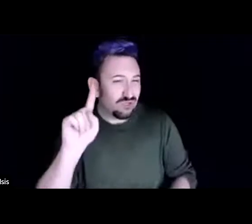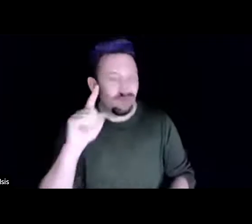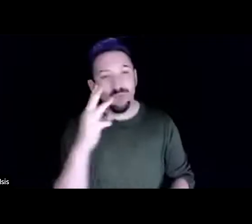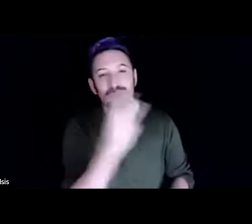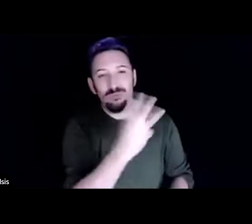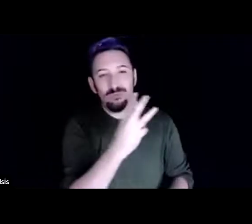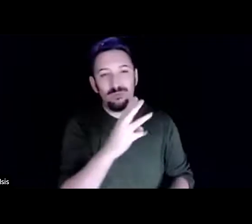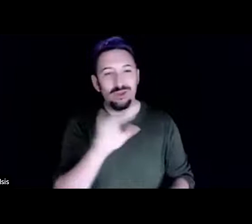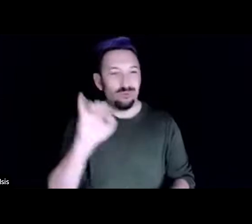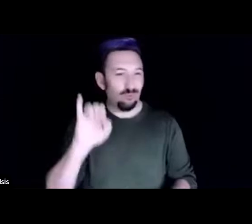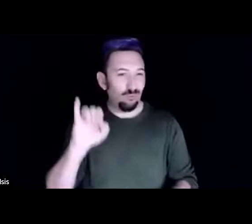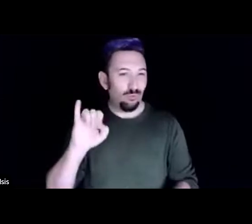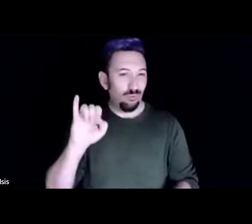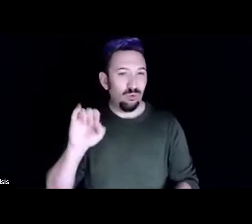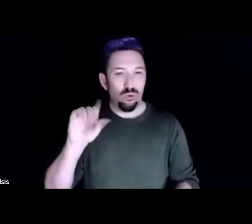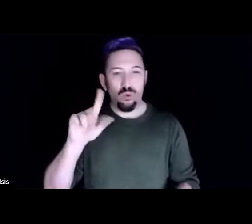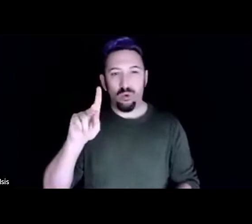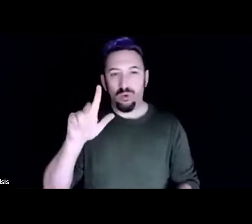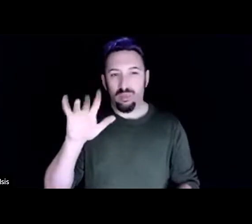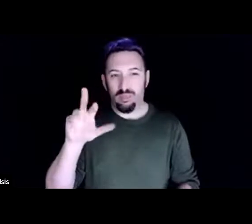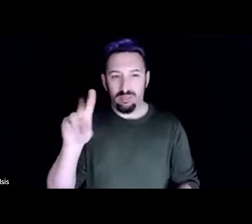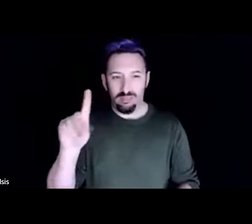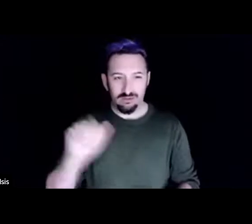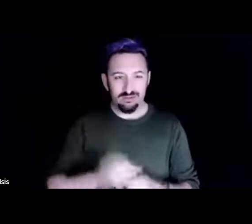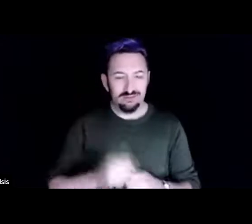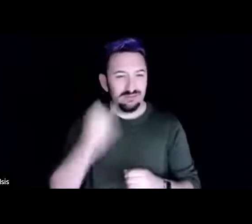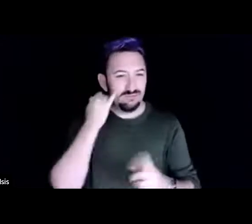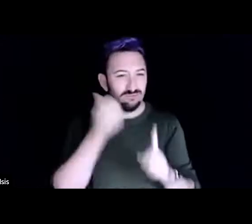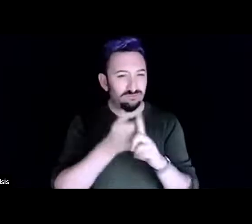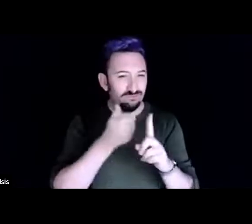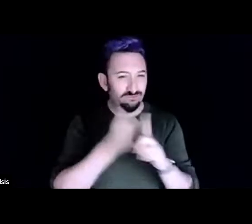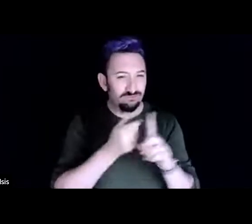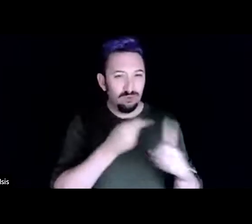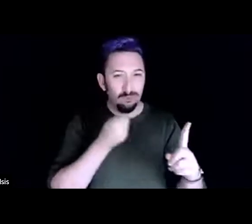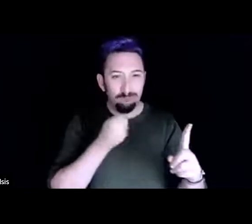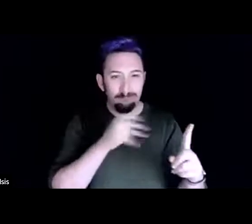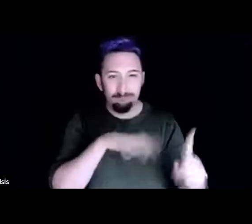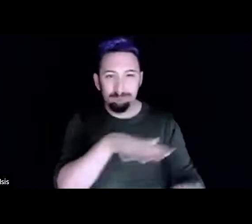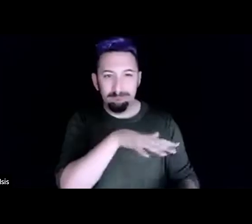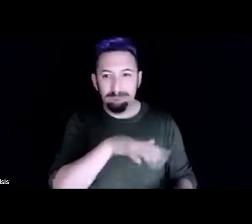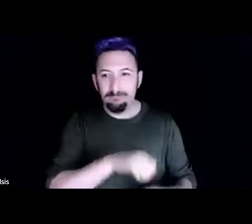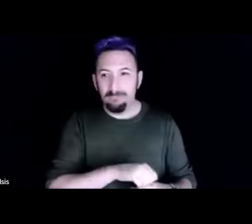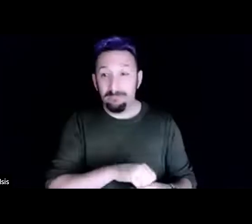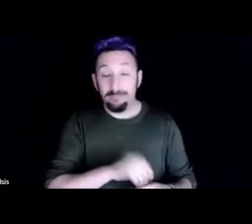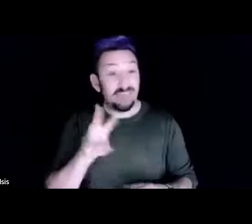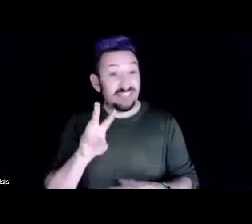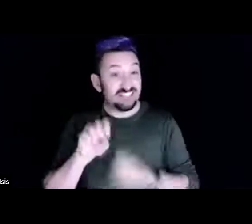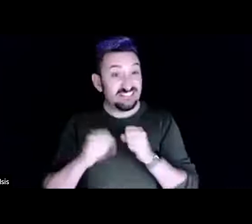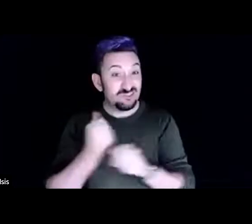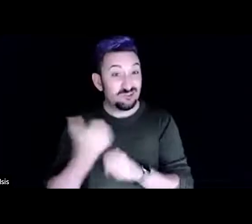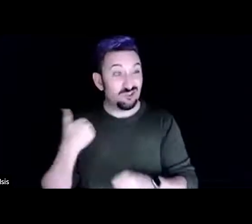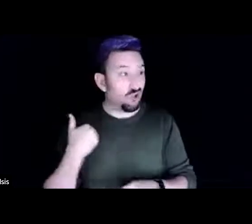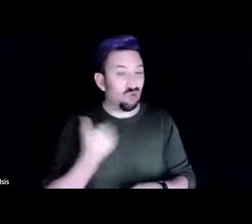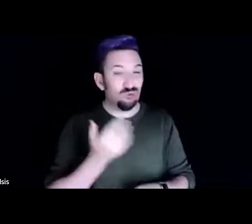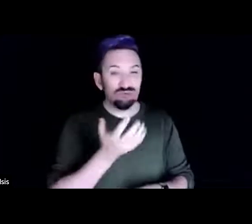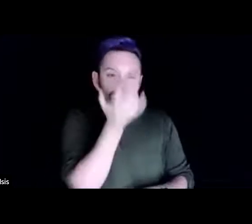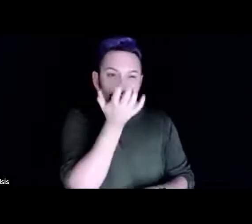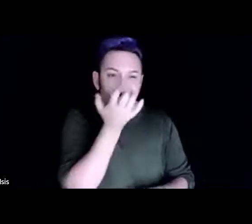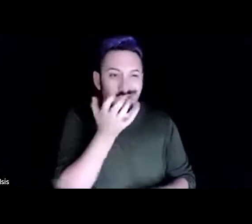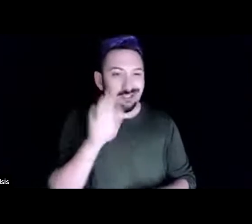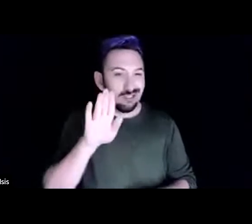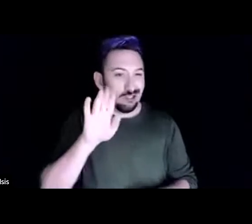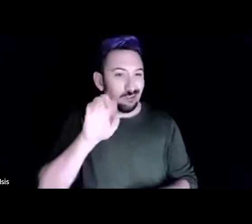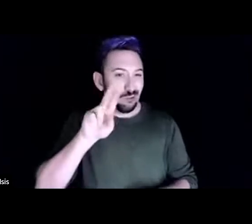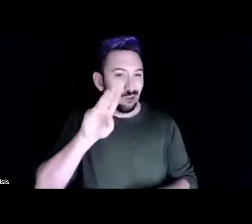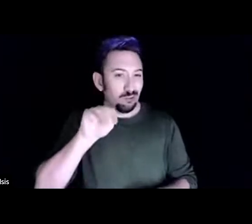six years ago it was a lot of Bermuda grass that had been cut up and rolled off